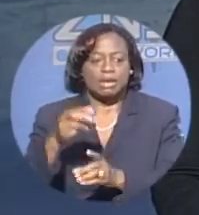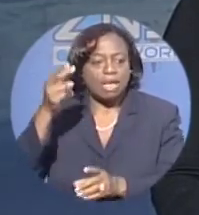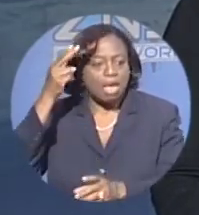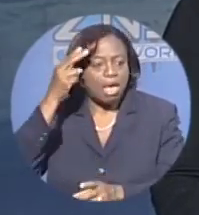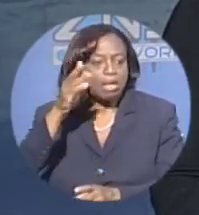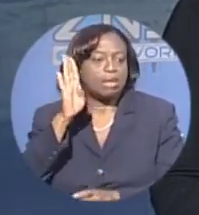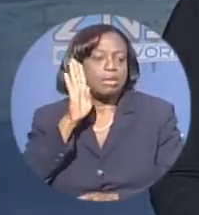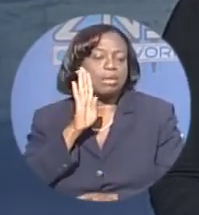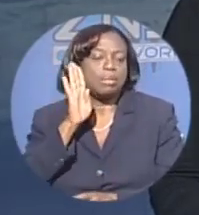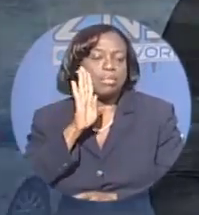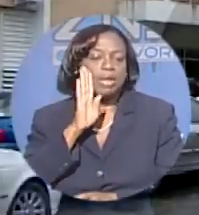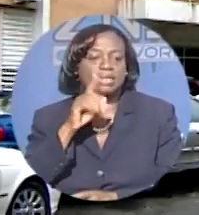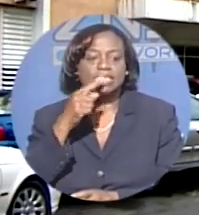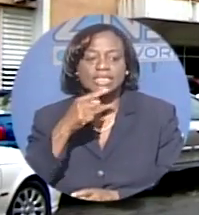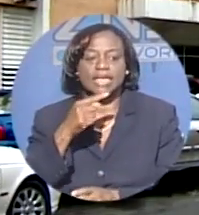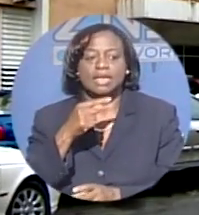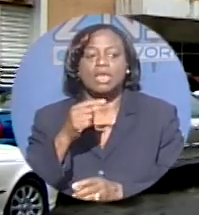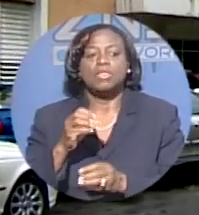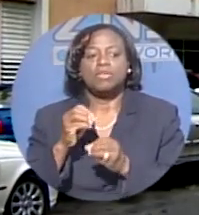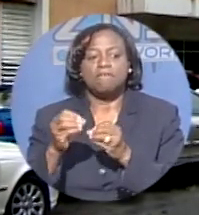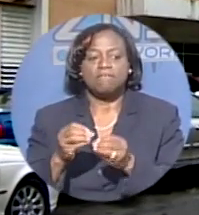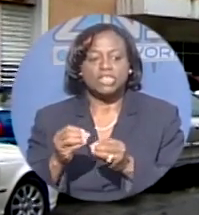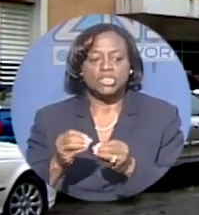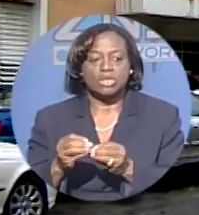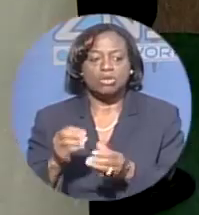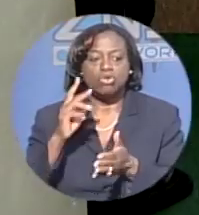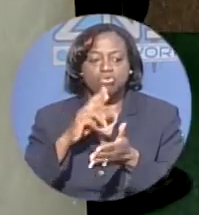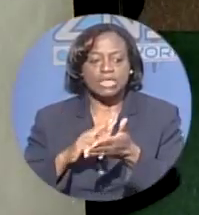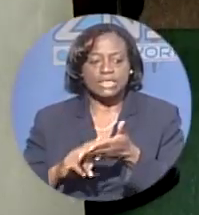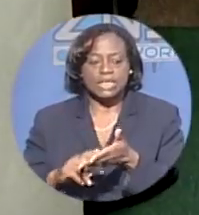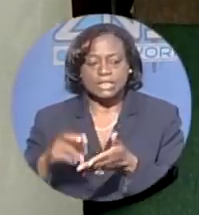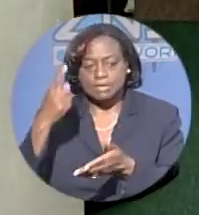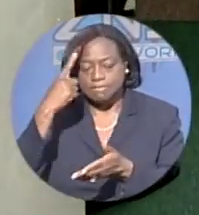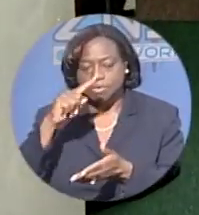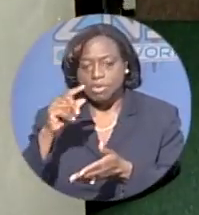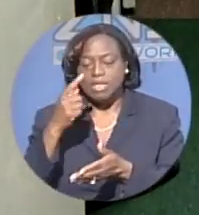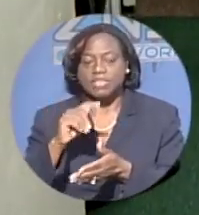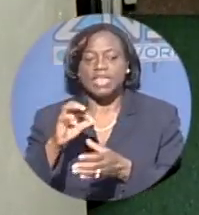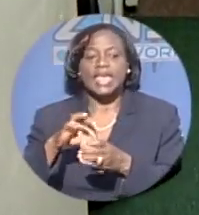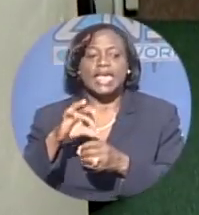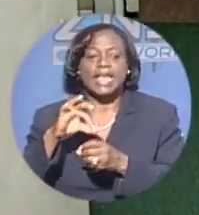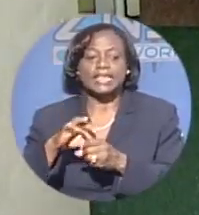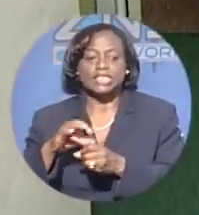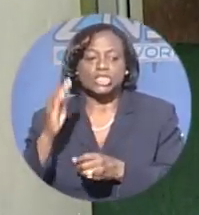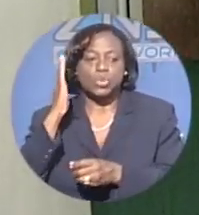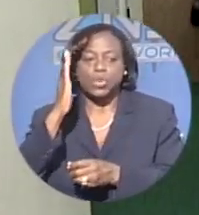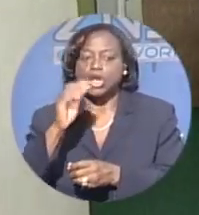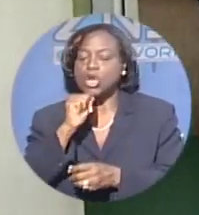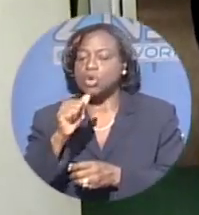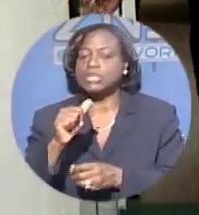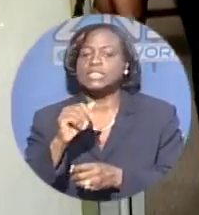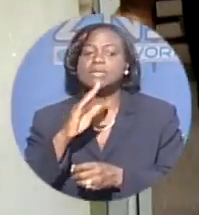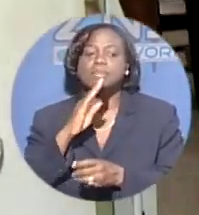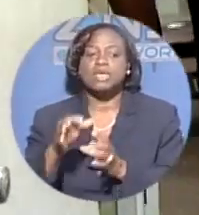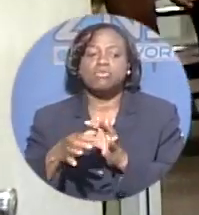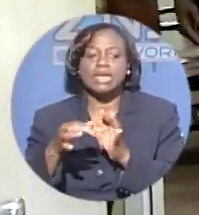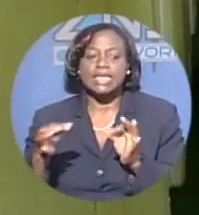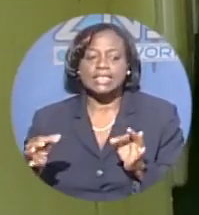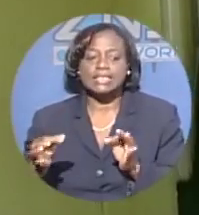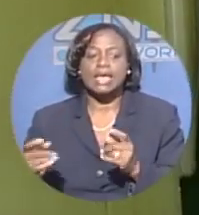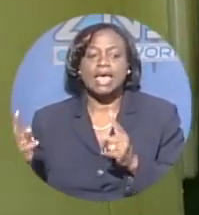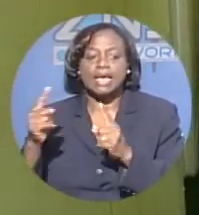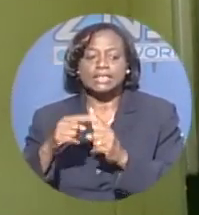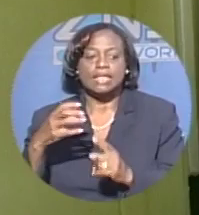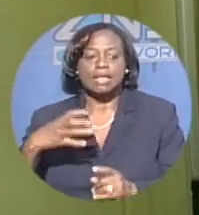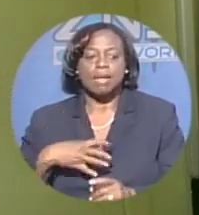official results for the Bahamas Public Services Union elections will not be released until complaints received by the department have